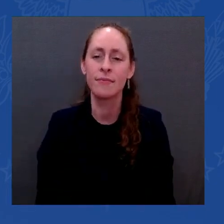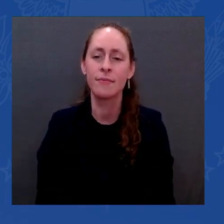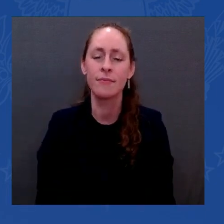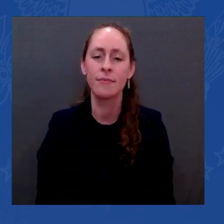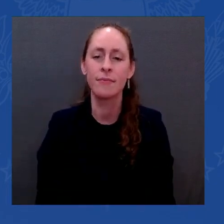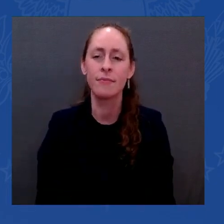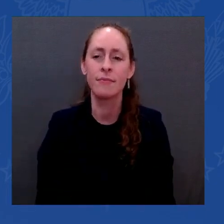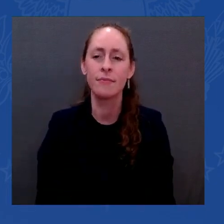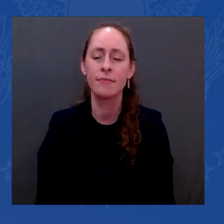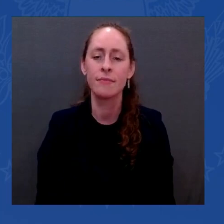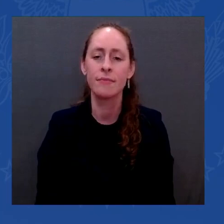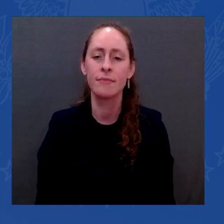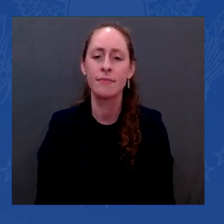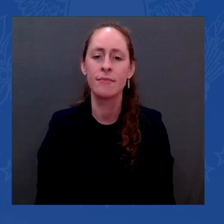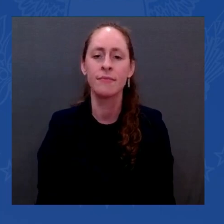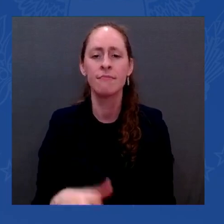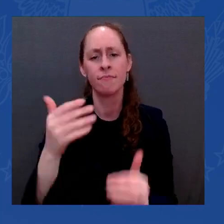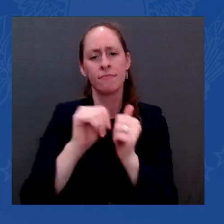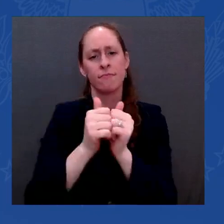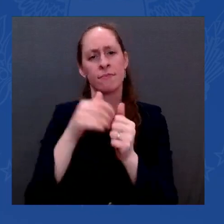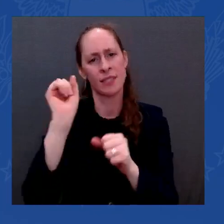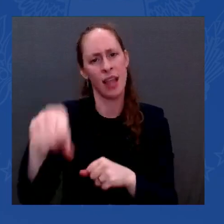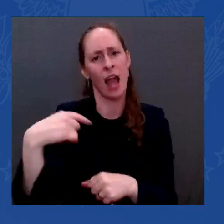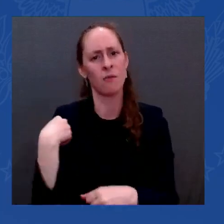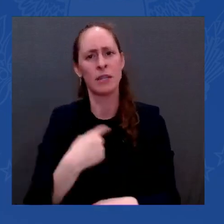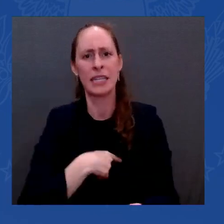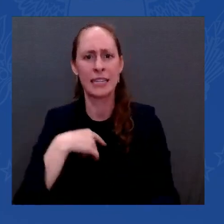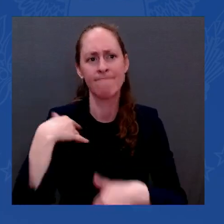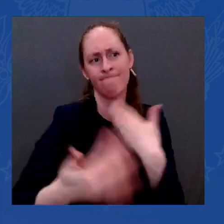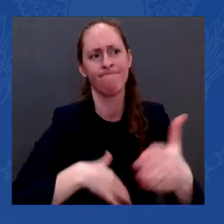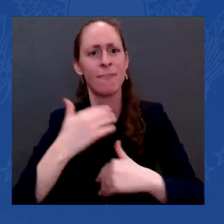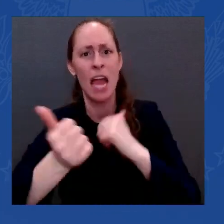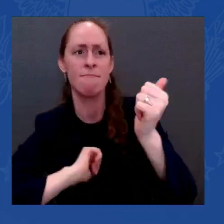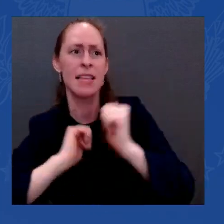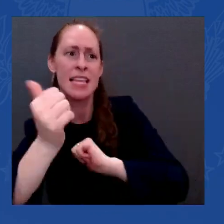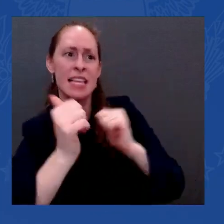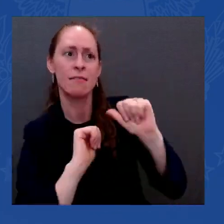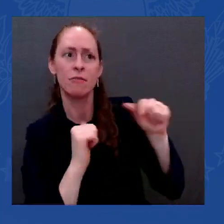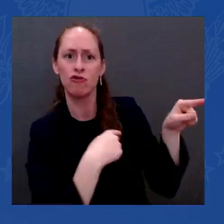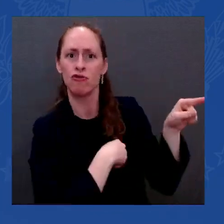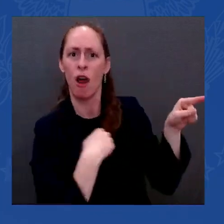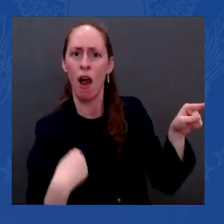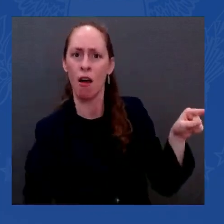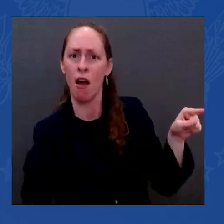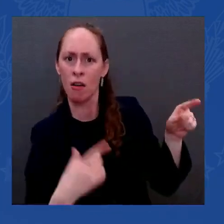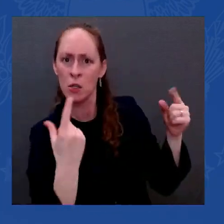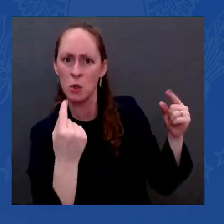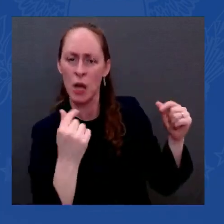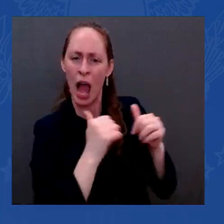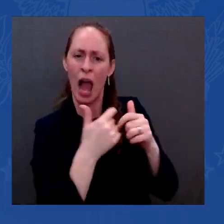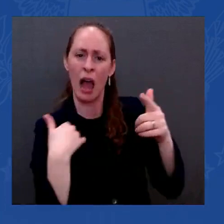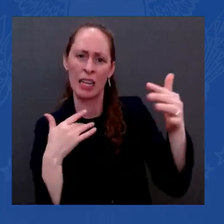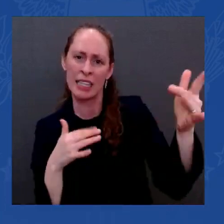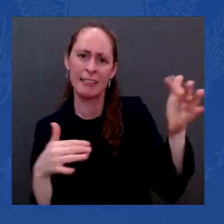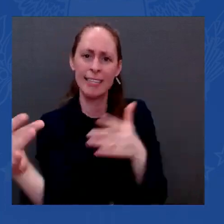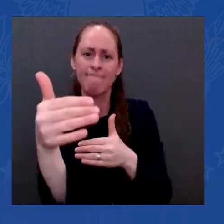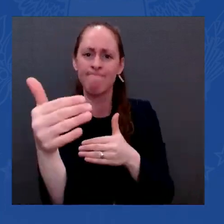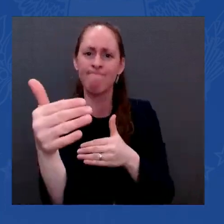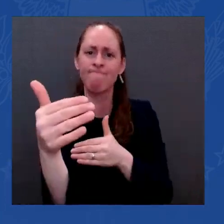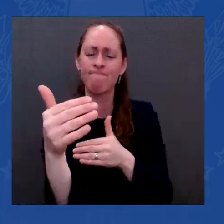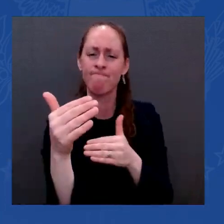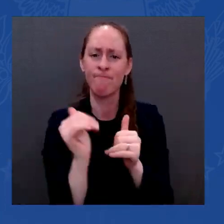access to this rare material, rare — I mean, you know, what we're looking for. Yes.